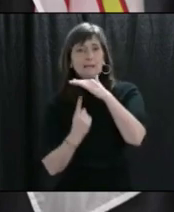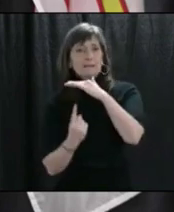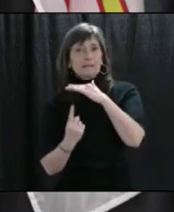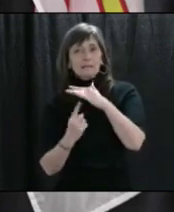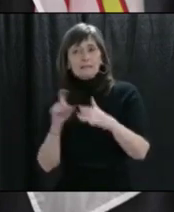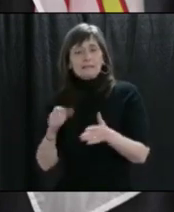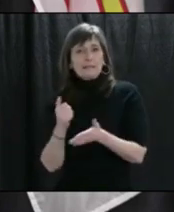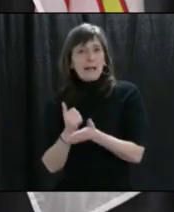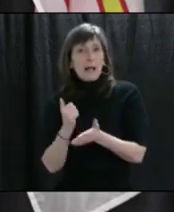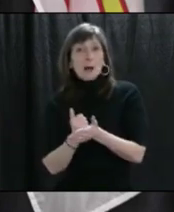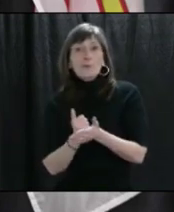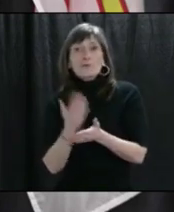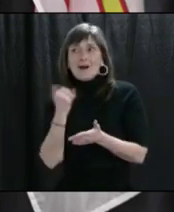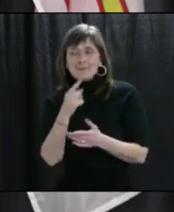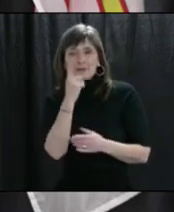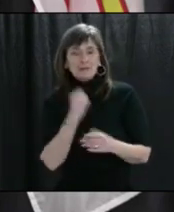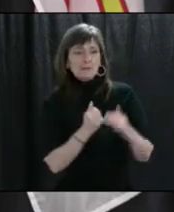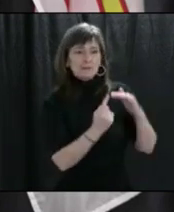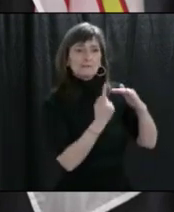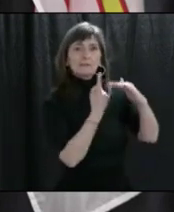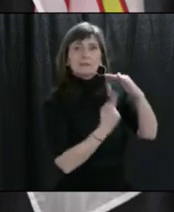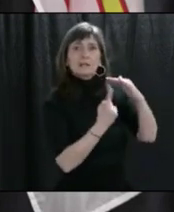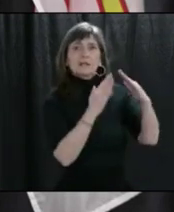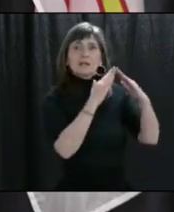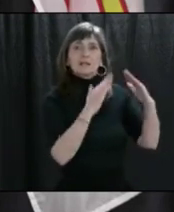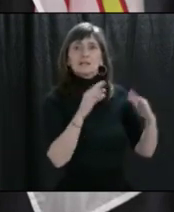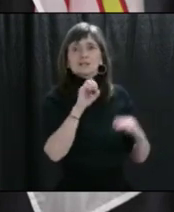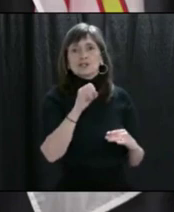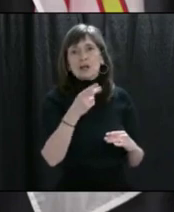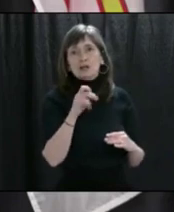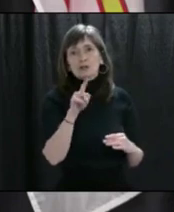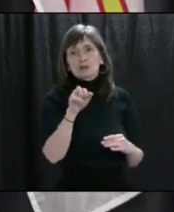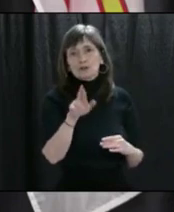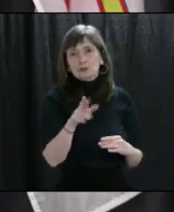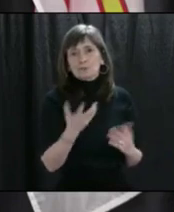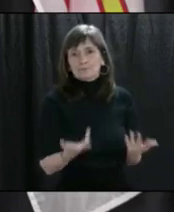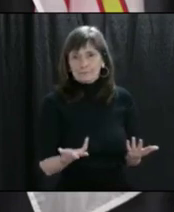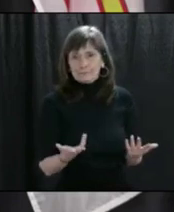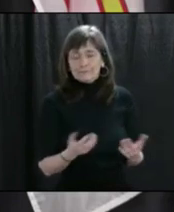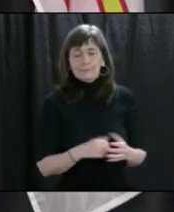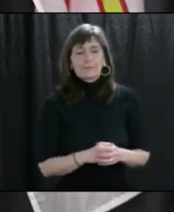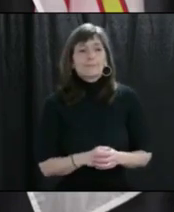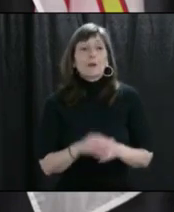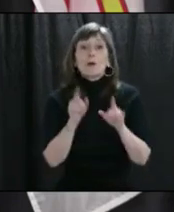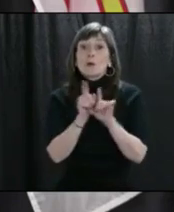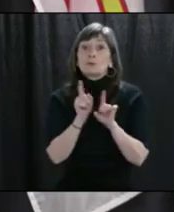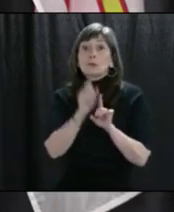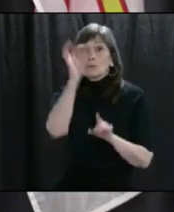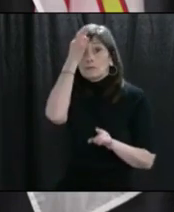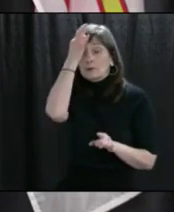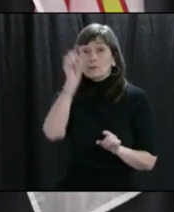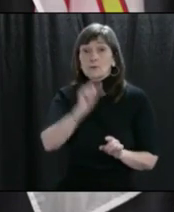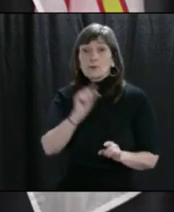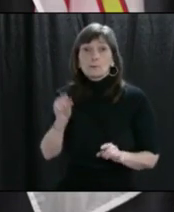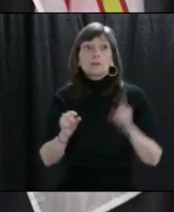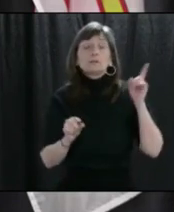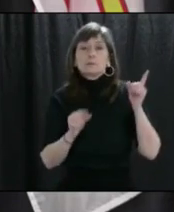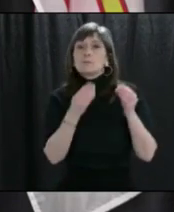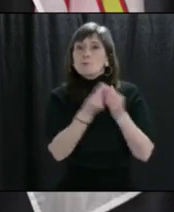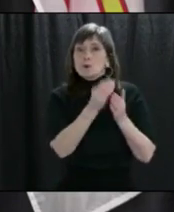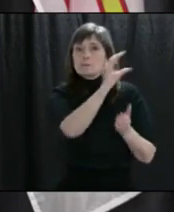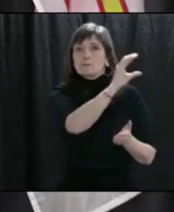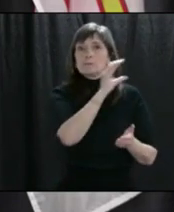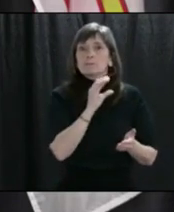within the shelter system. Now in addition to that, the federal government is providing further funding under the Reaching Home Strategy.